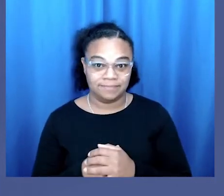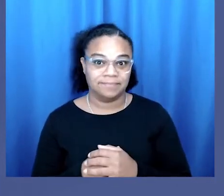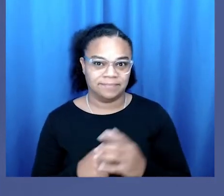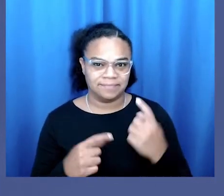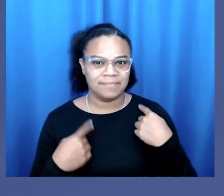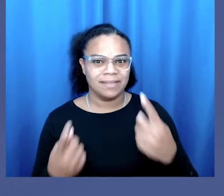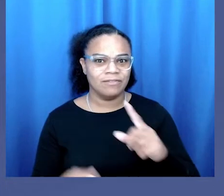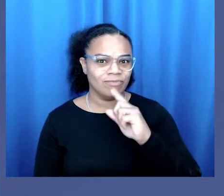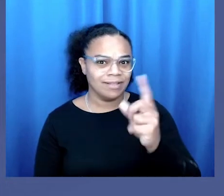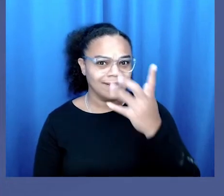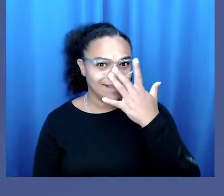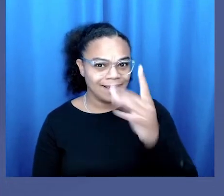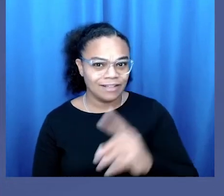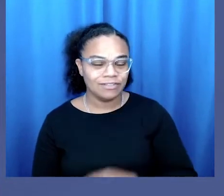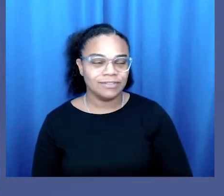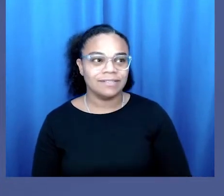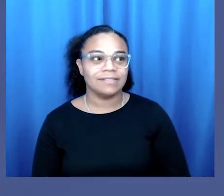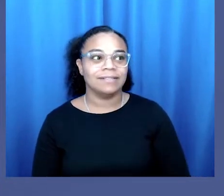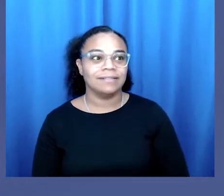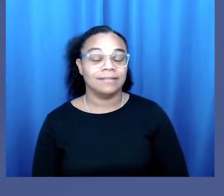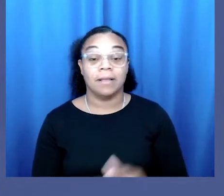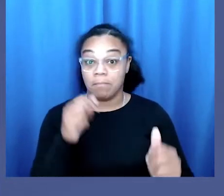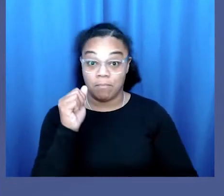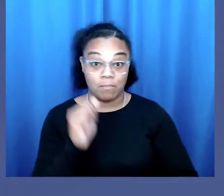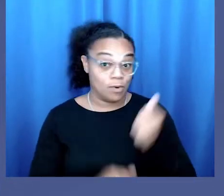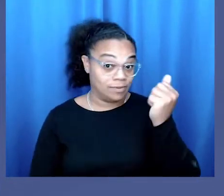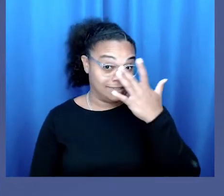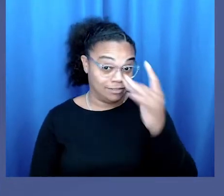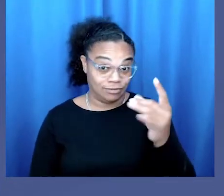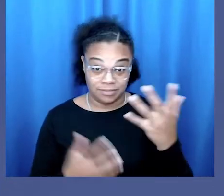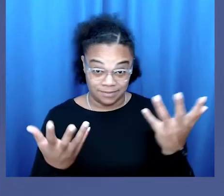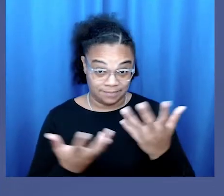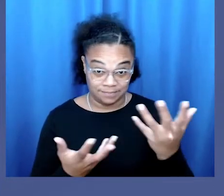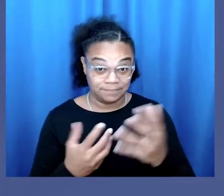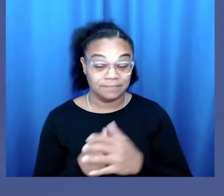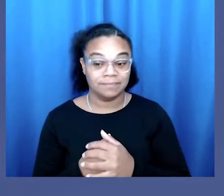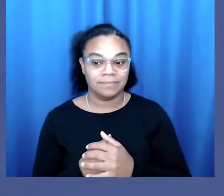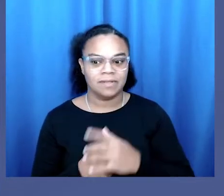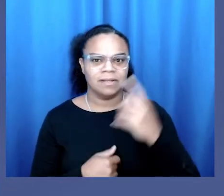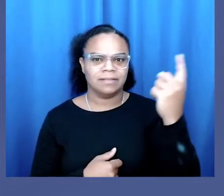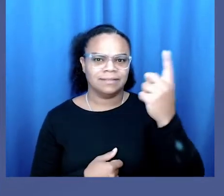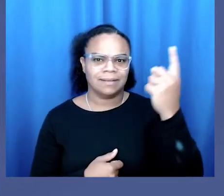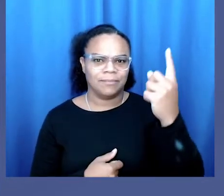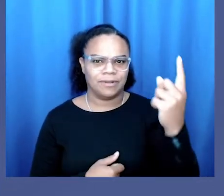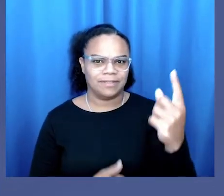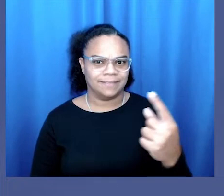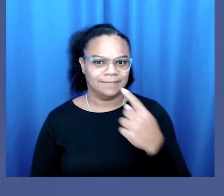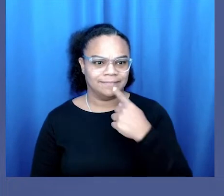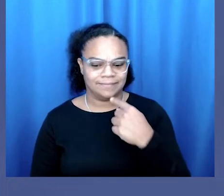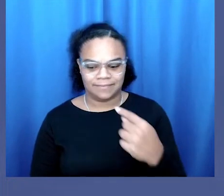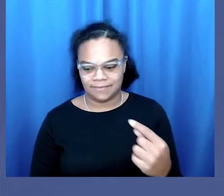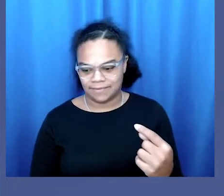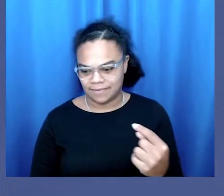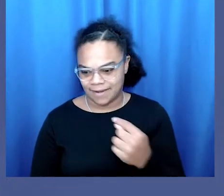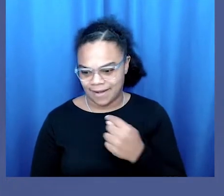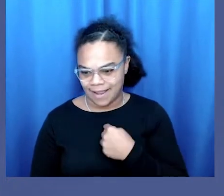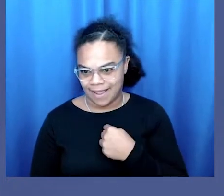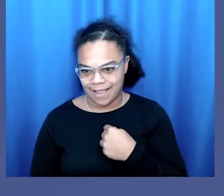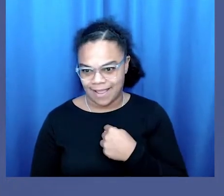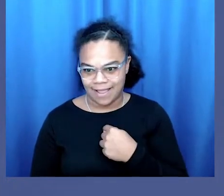It's been very interesting. The most interesting thing was someone claiming that